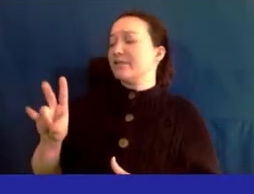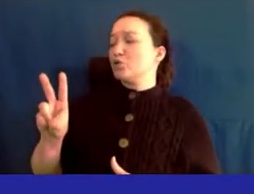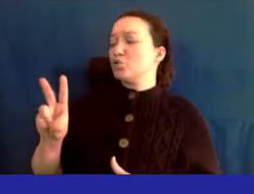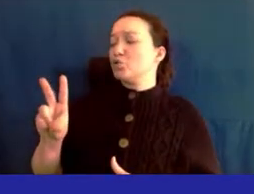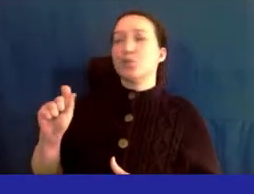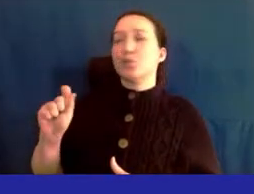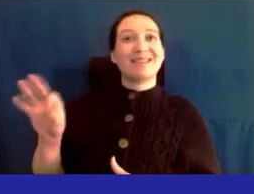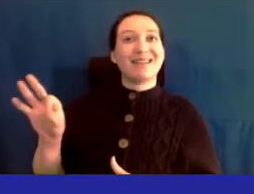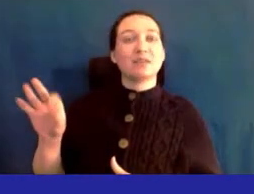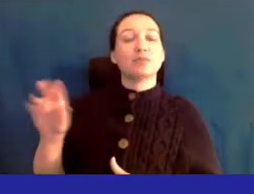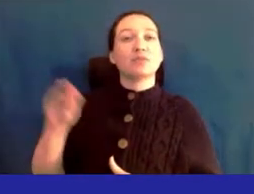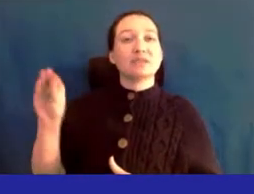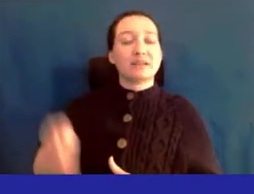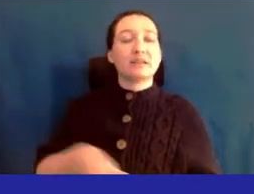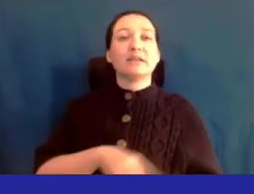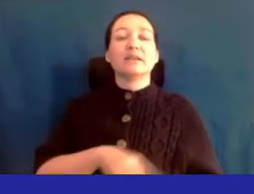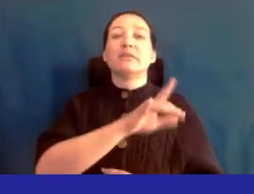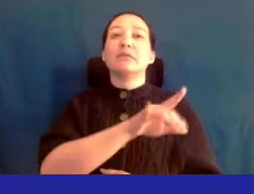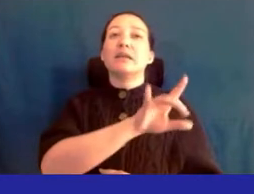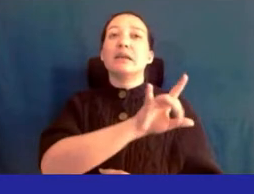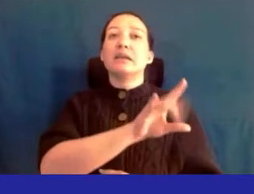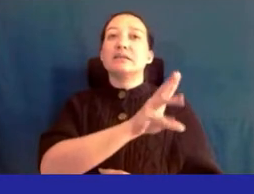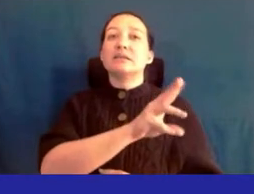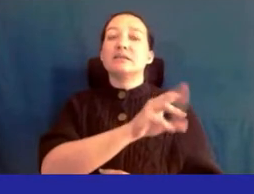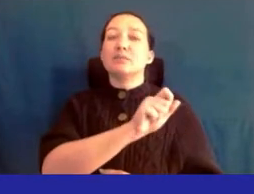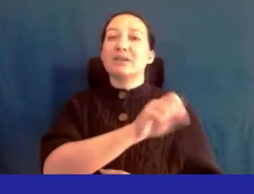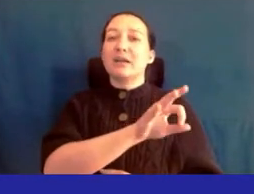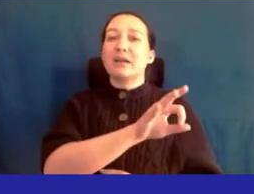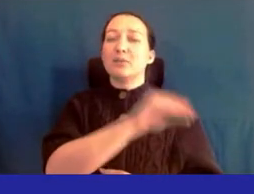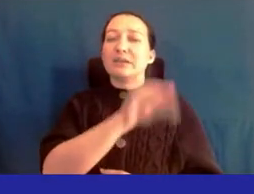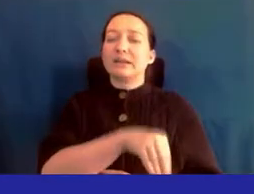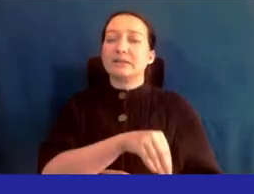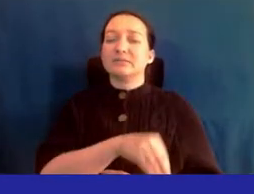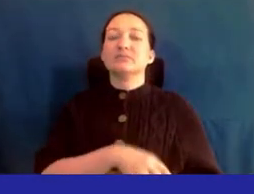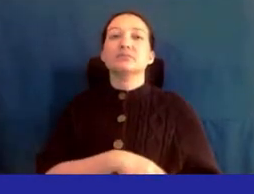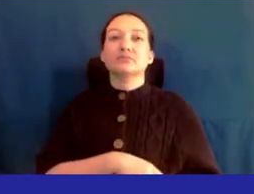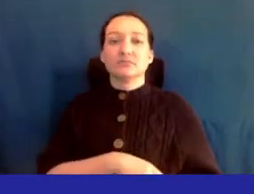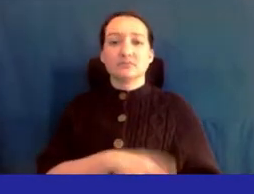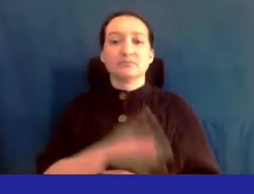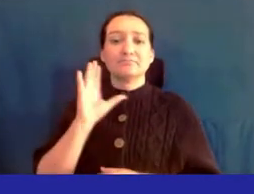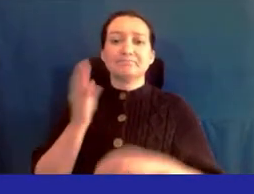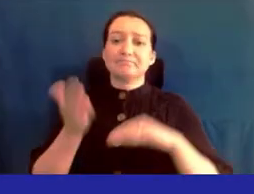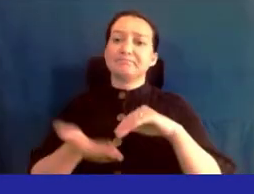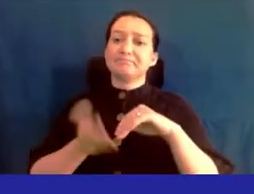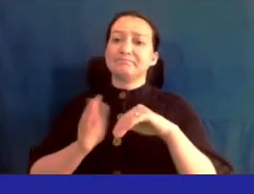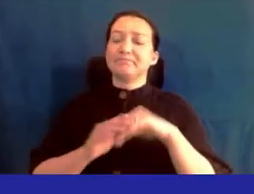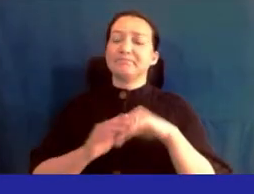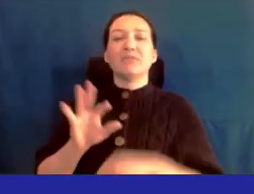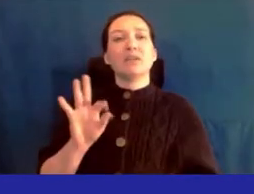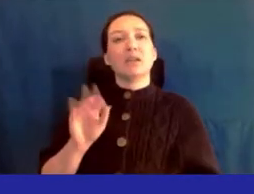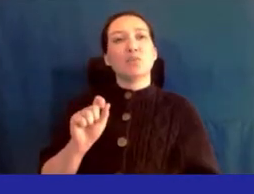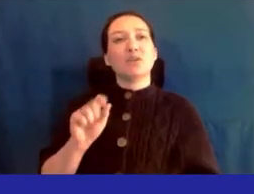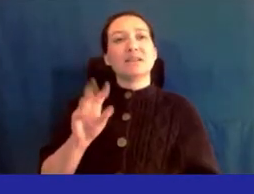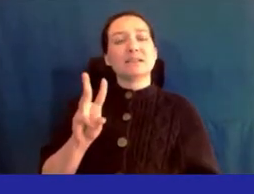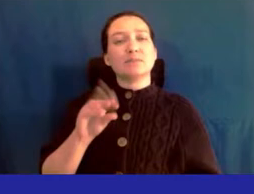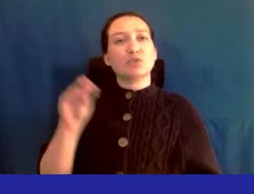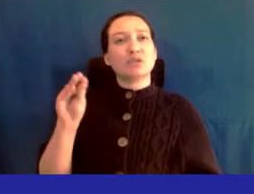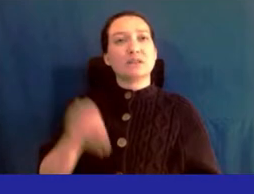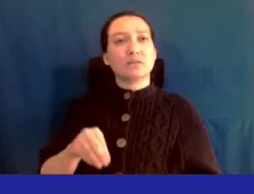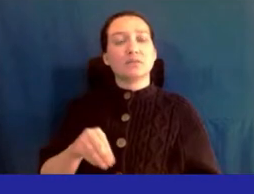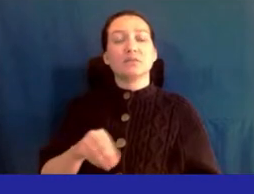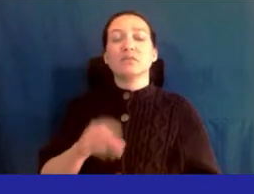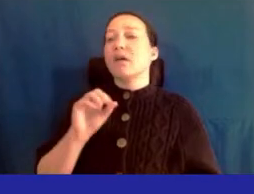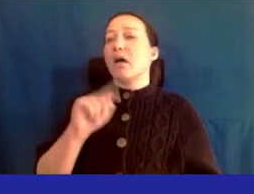to 86.8 percent in 2023 an increase of 9.6 percent an